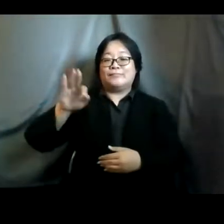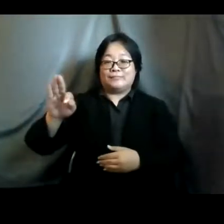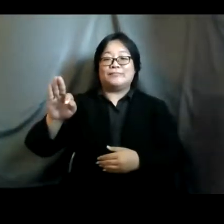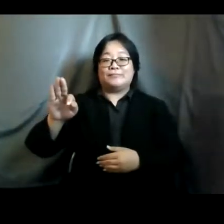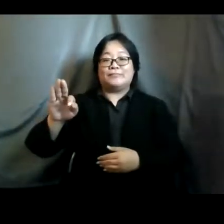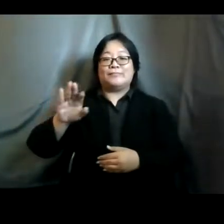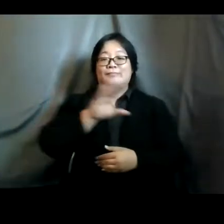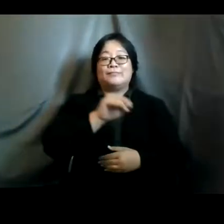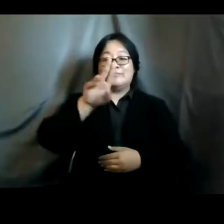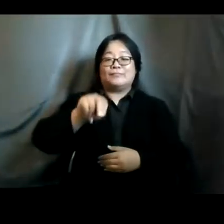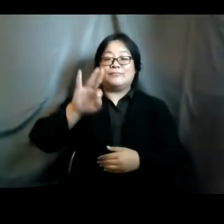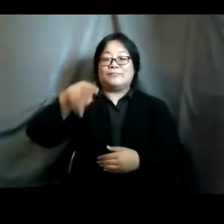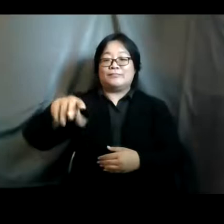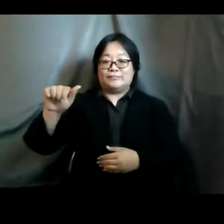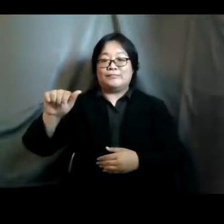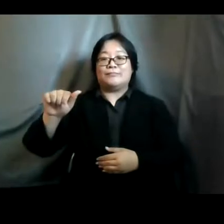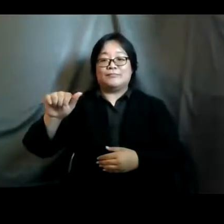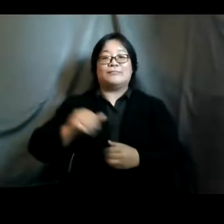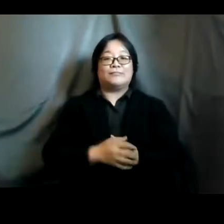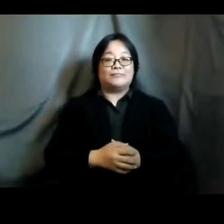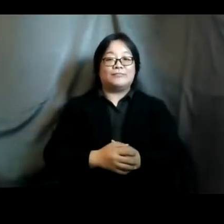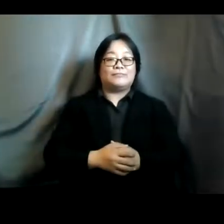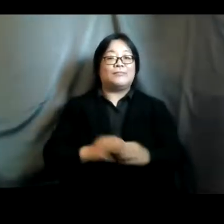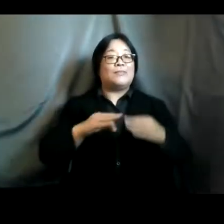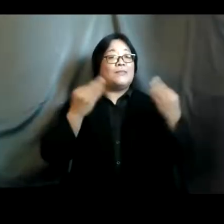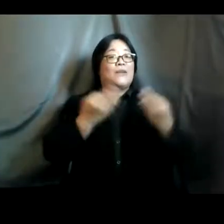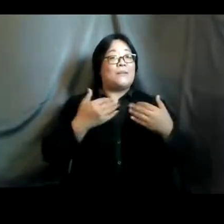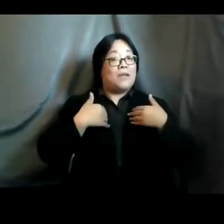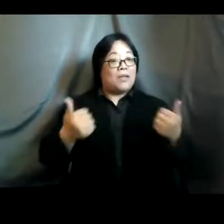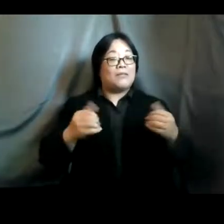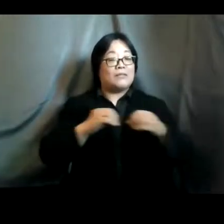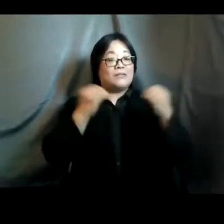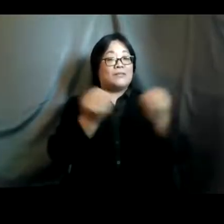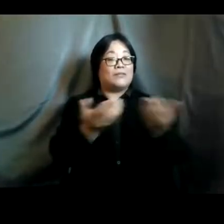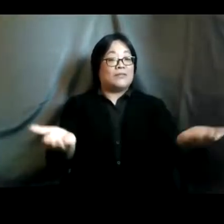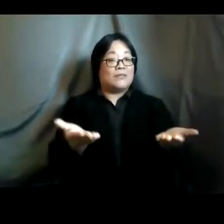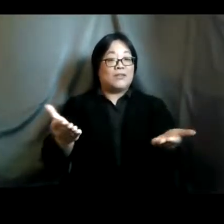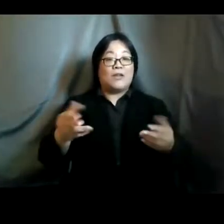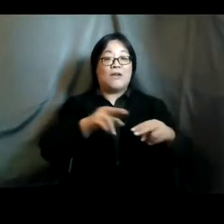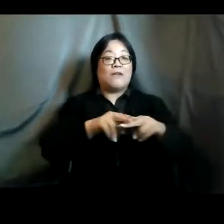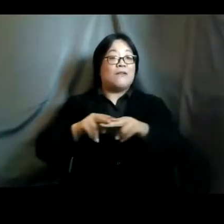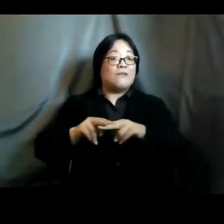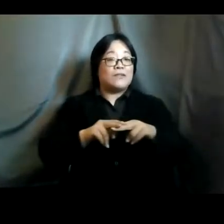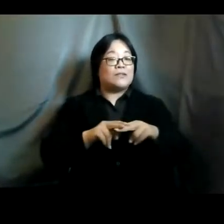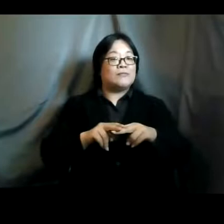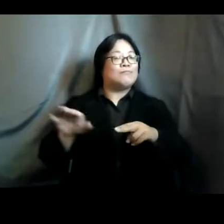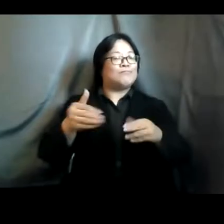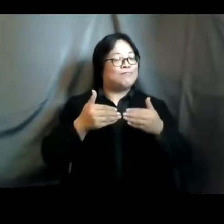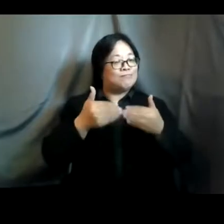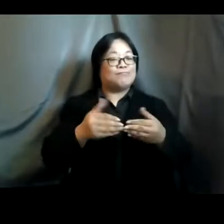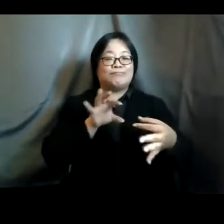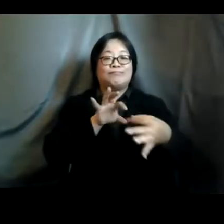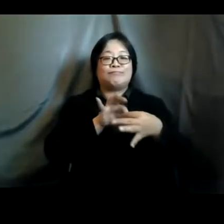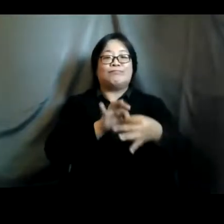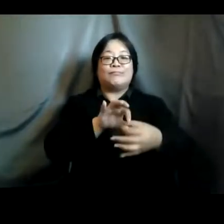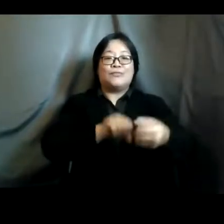through our reproductive and family health association here in fiji for their continued partnership and support